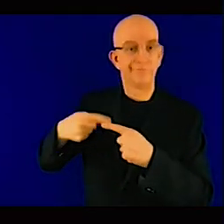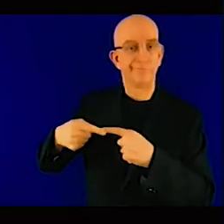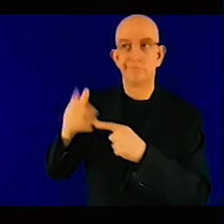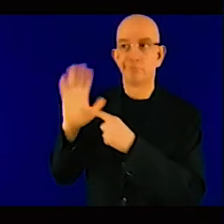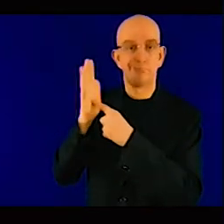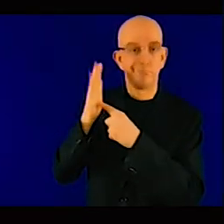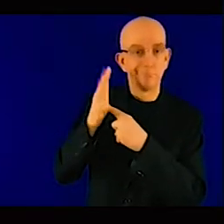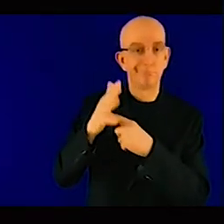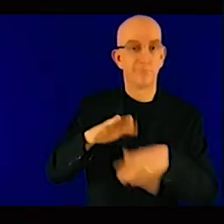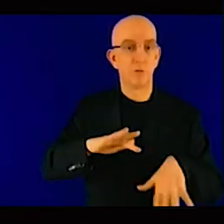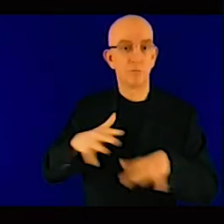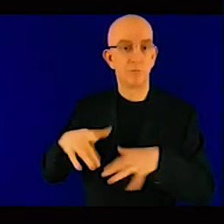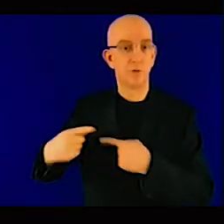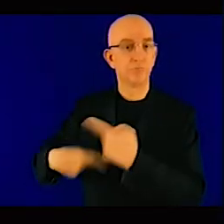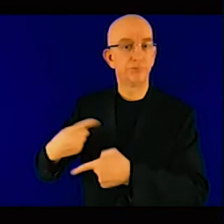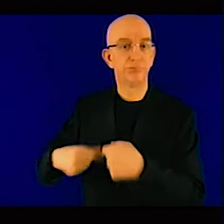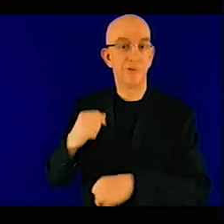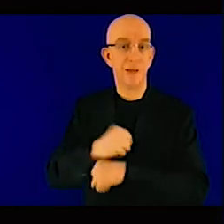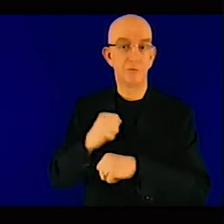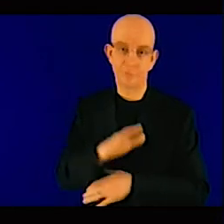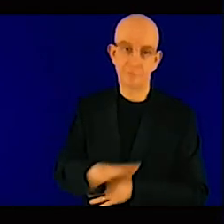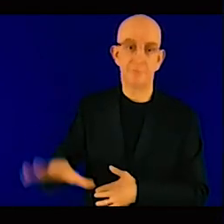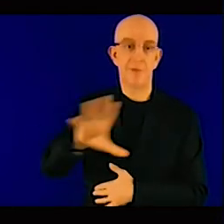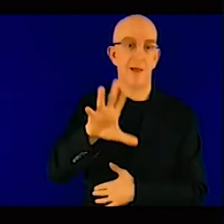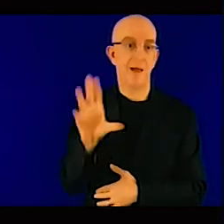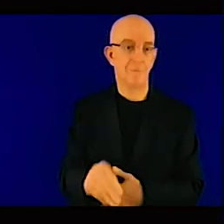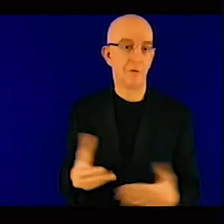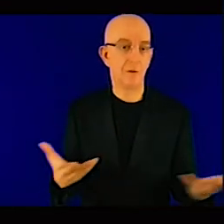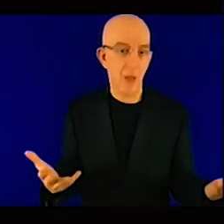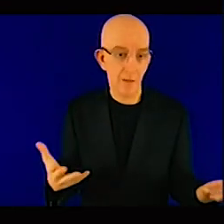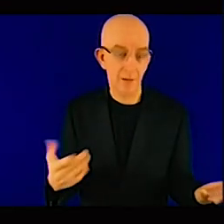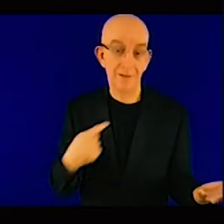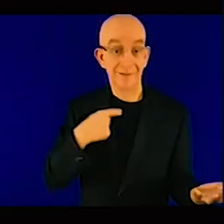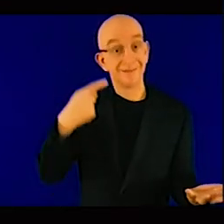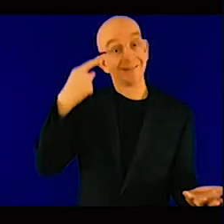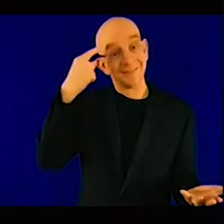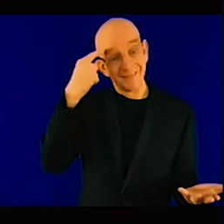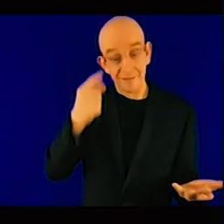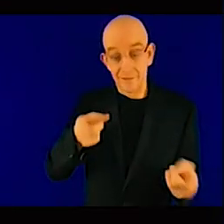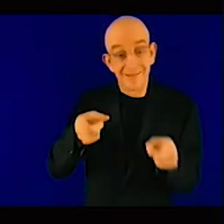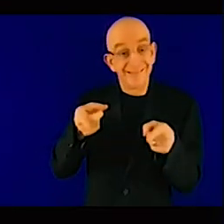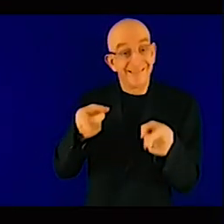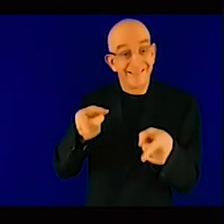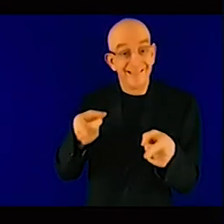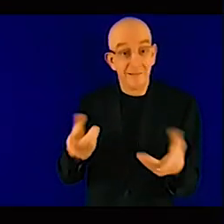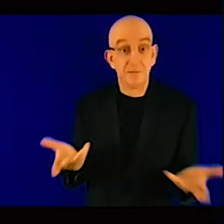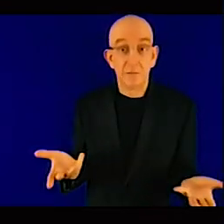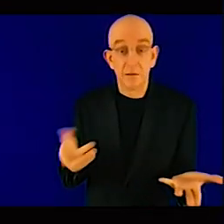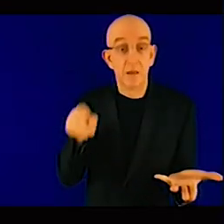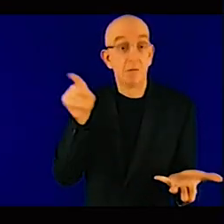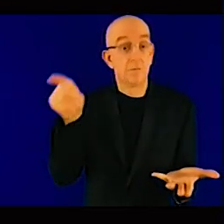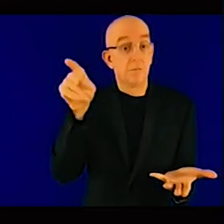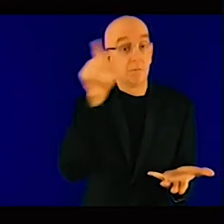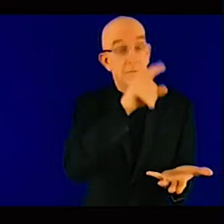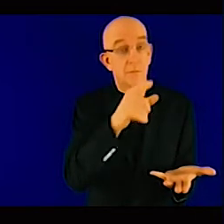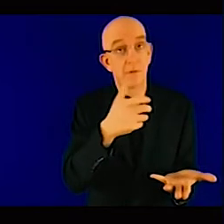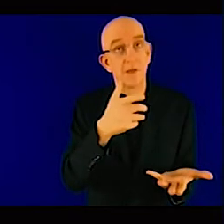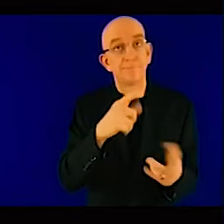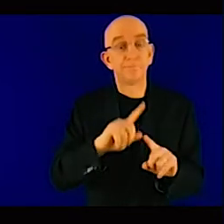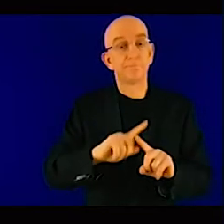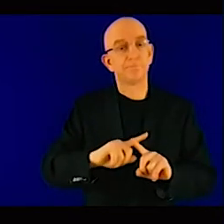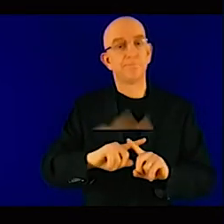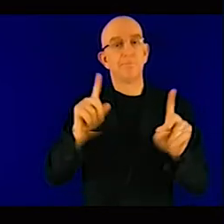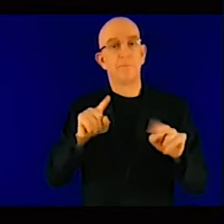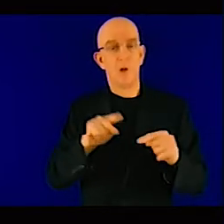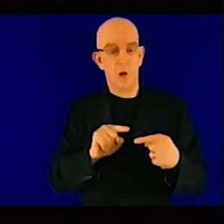I think the other constraint that, as African continent, we should try to put in our narrative is the